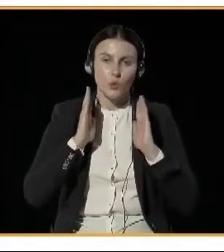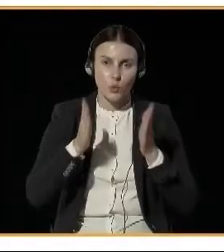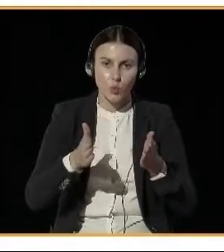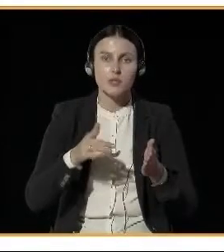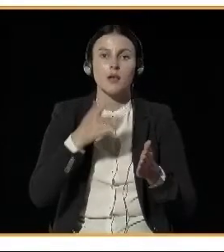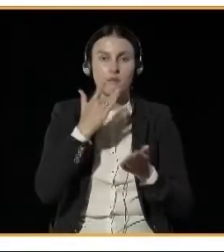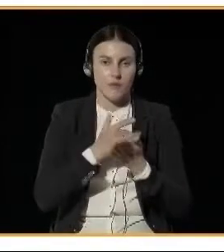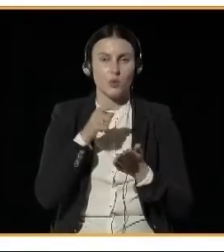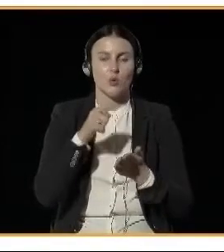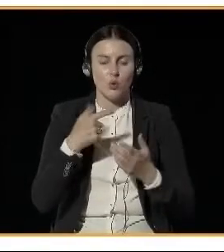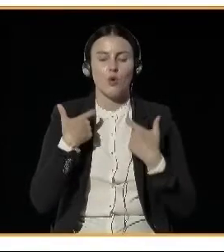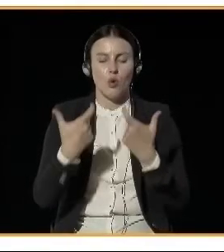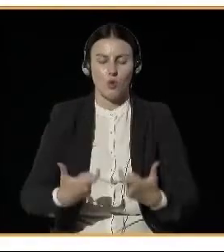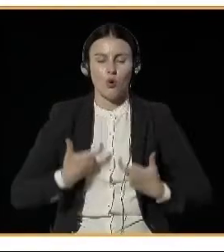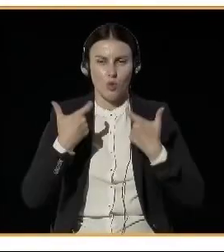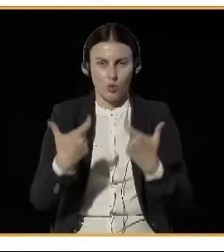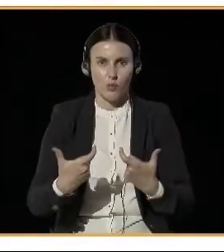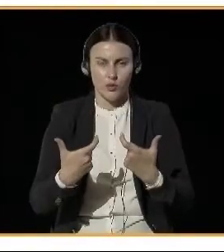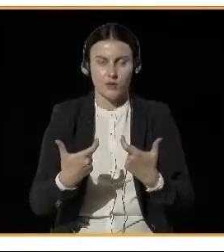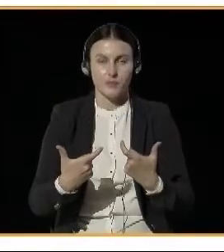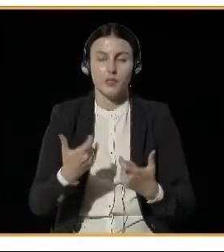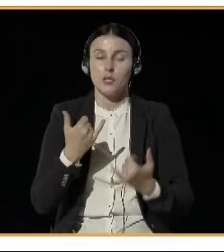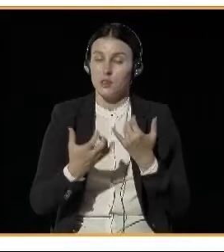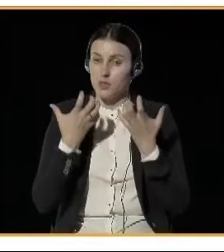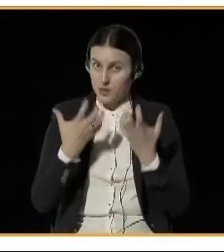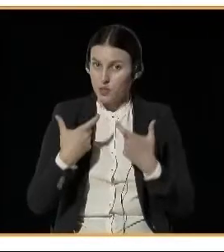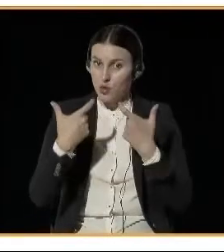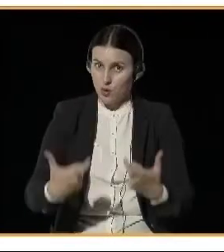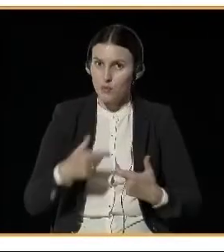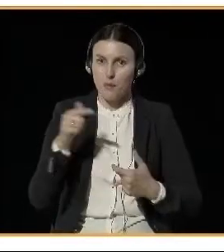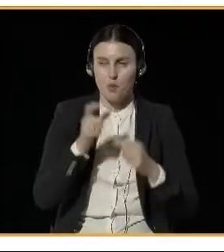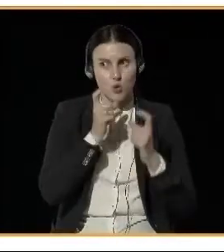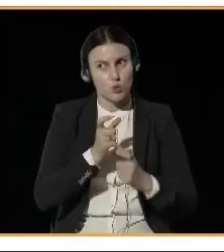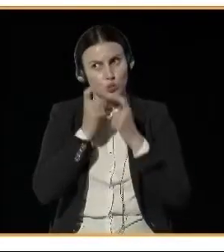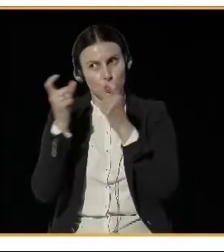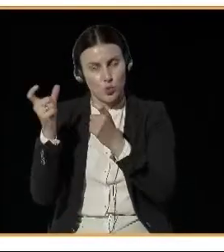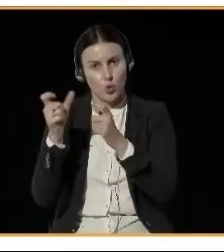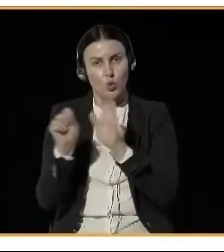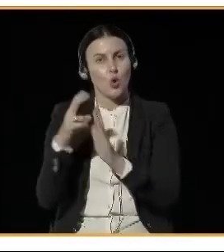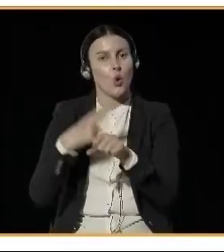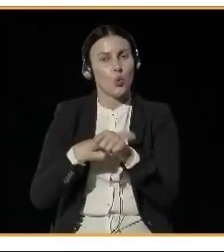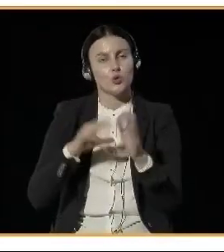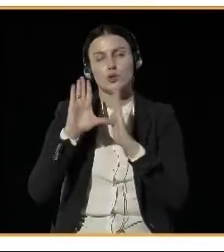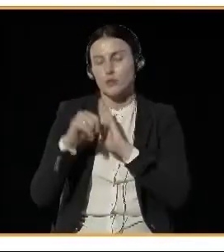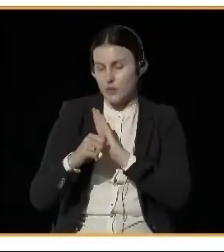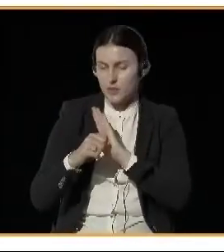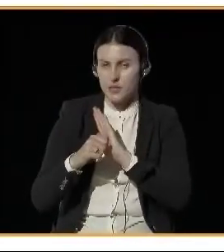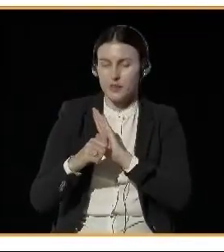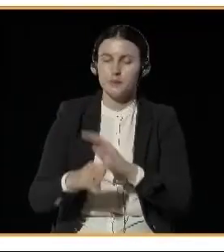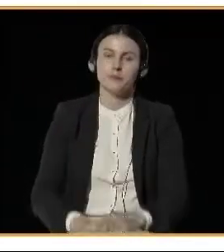to drive into the municipality of Oslo. There are several toll rings to drive into the center.